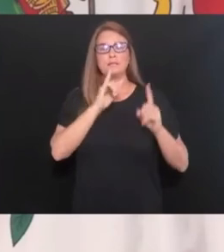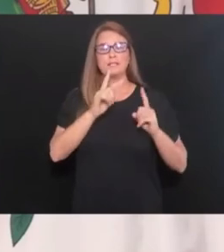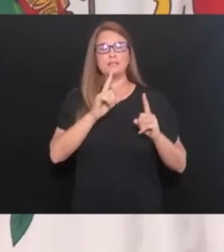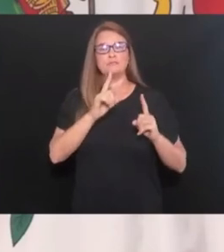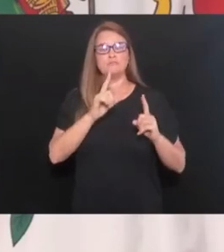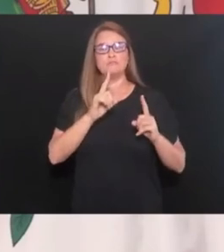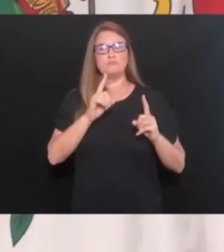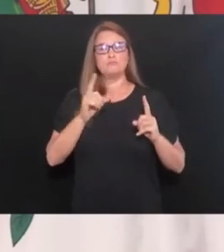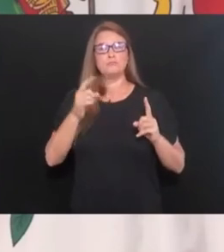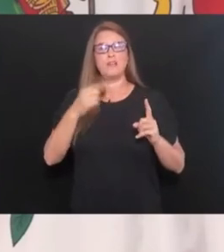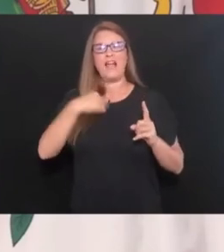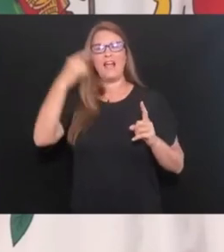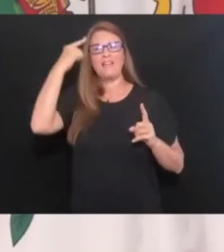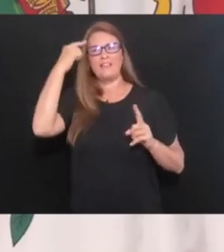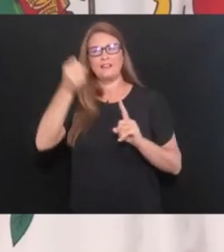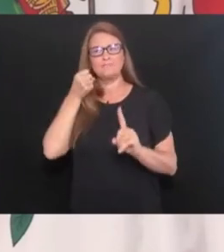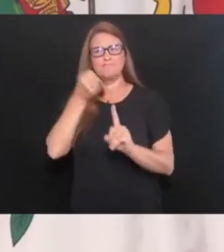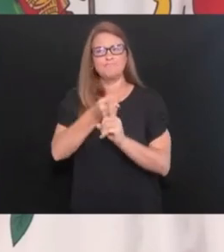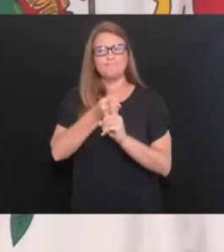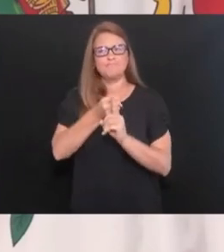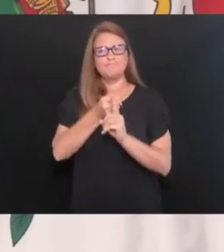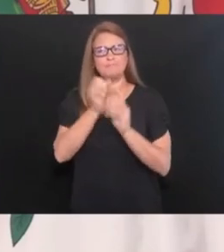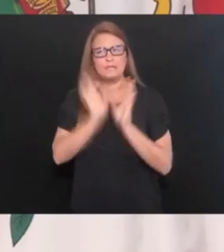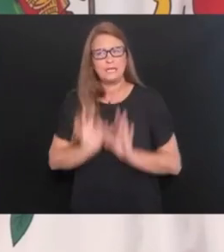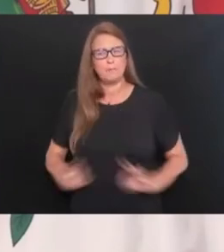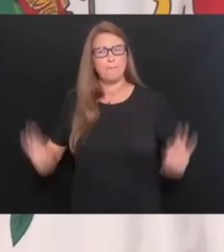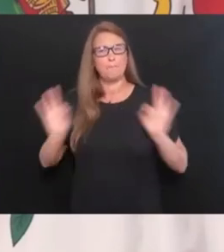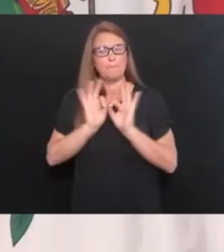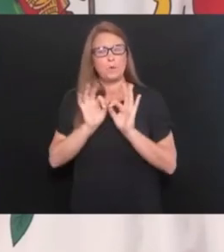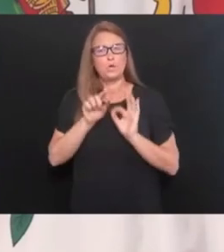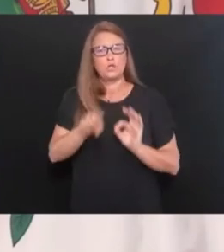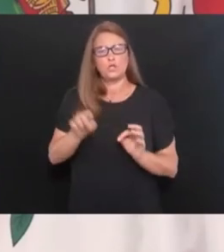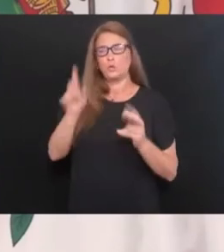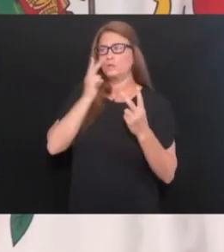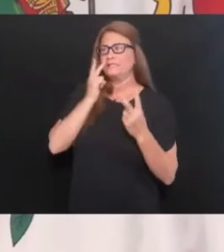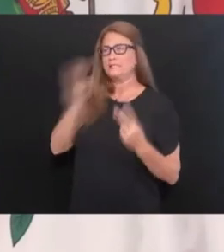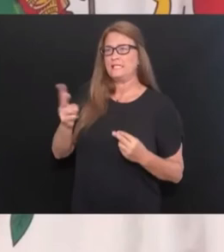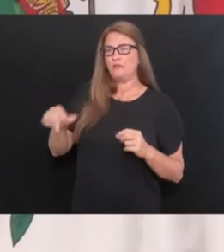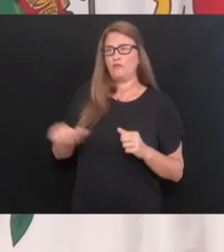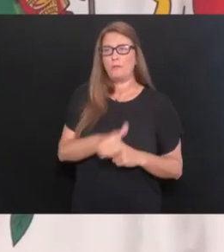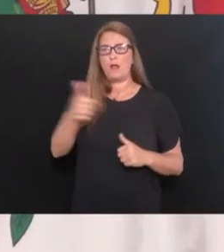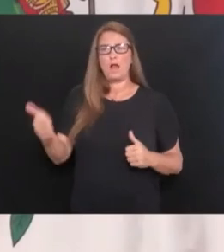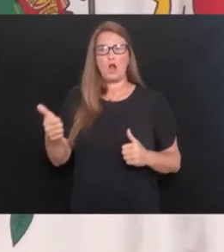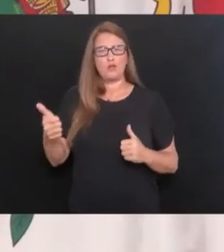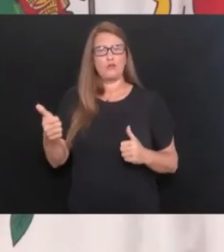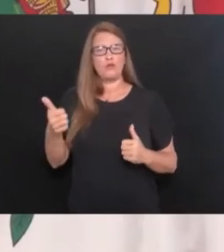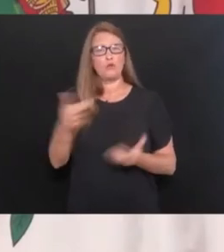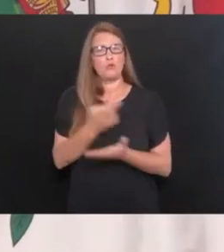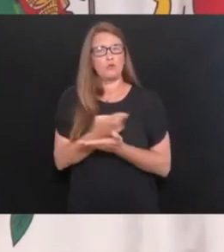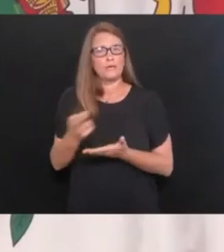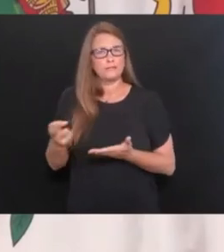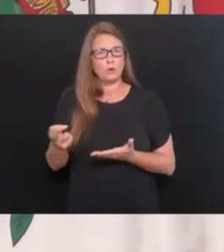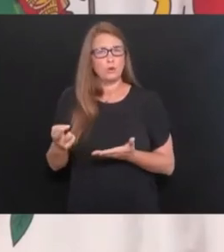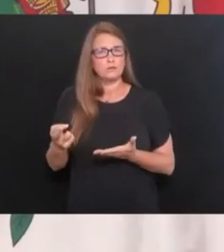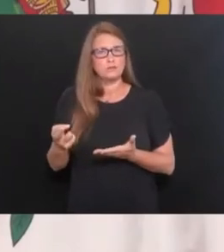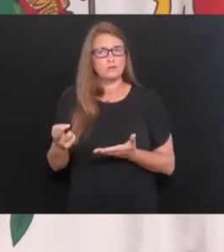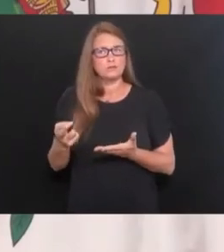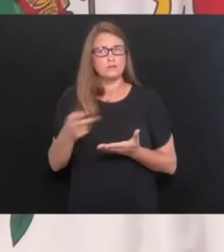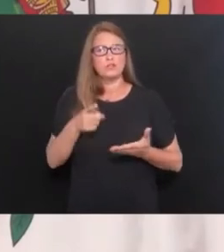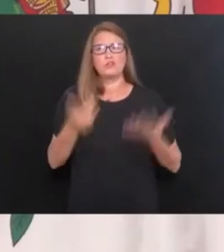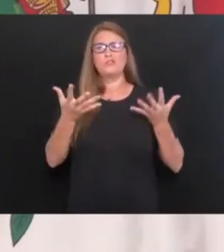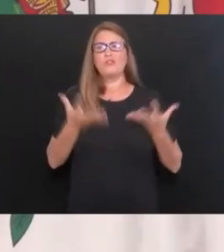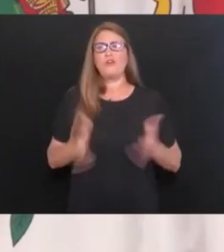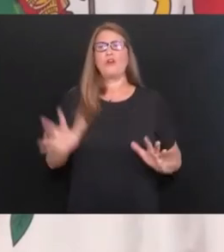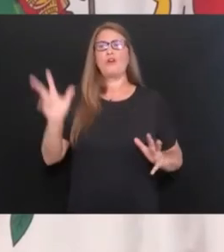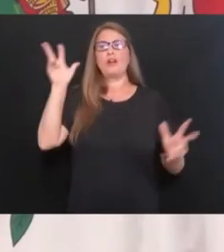I think it's so impactful and so important that you hear from another, a real resource and everything you've heard from Dr.